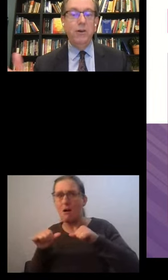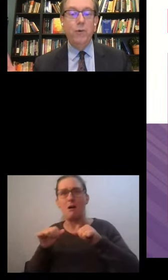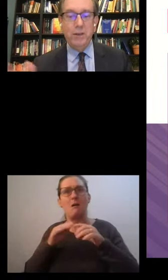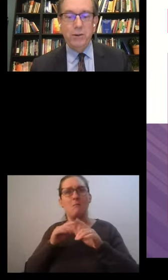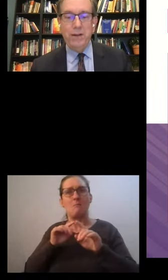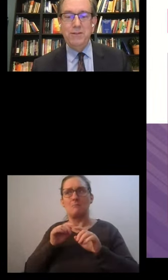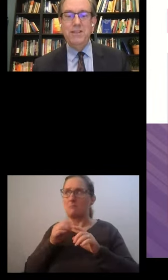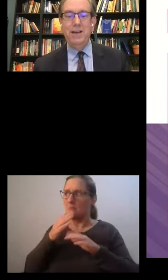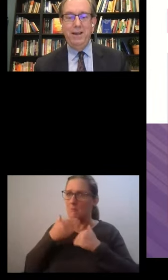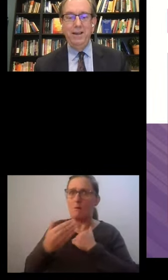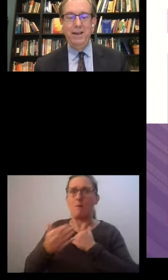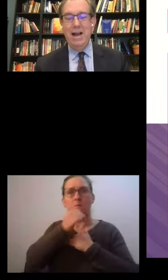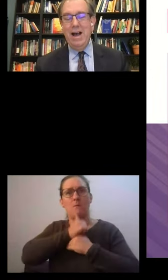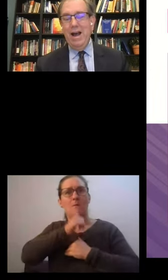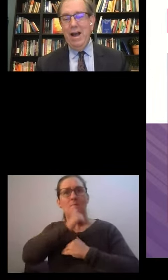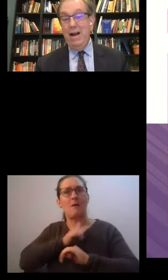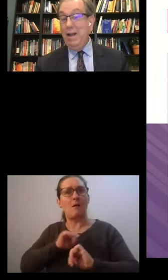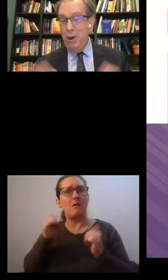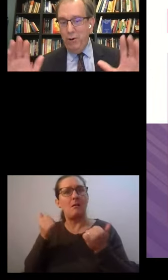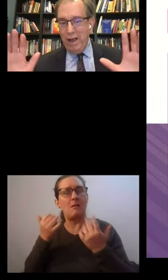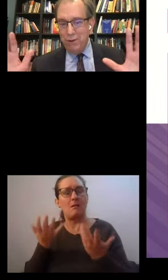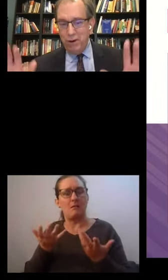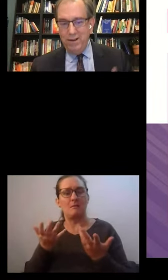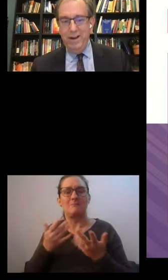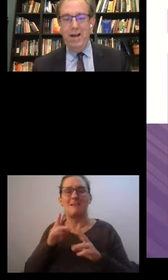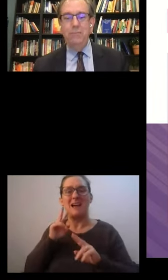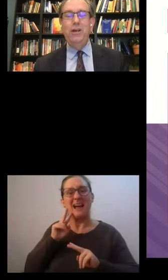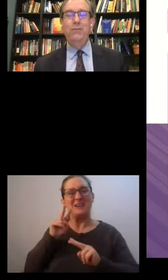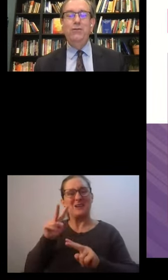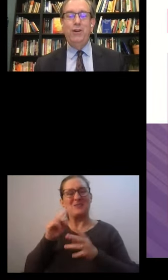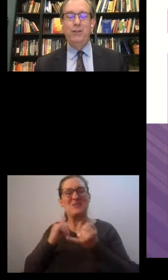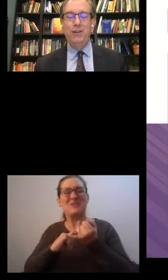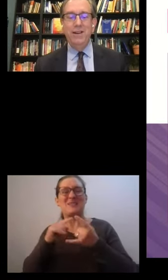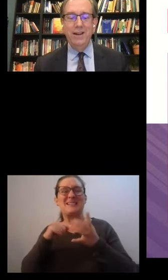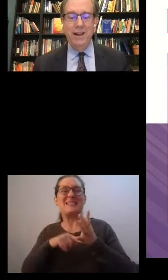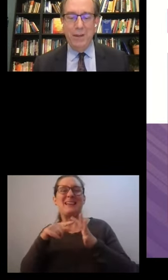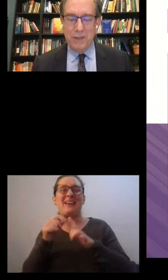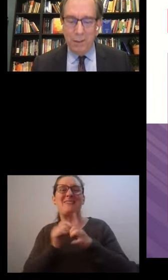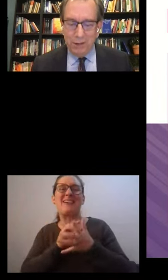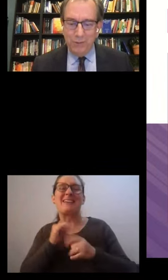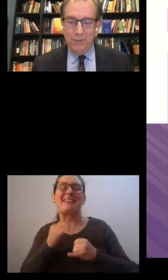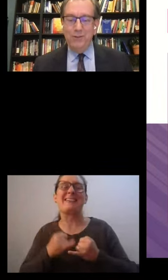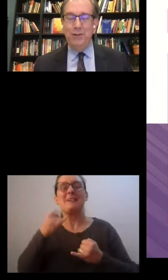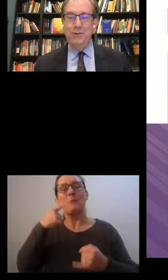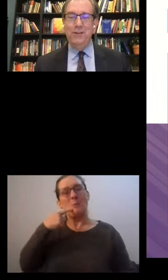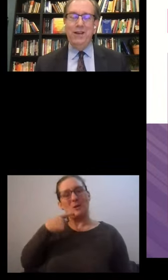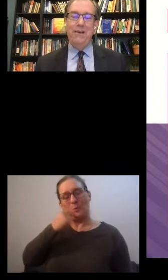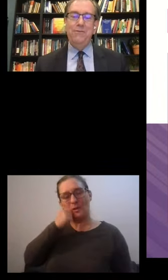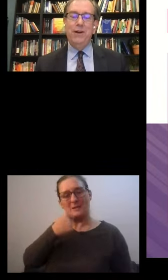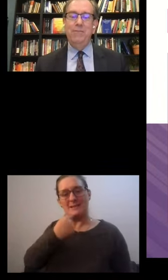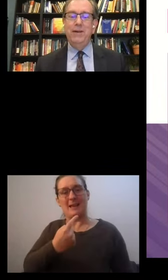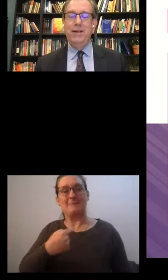meeting you and hearing what you have to say. Hello, everyone. I'm James Foster. I'm coming to you today from